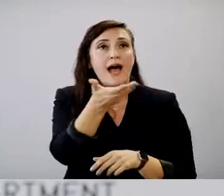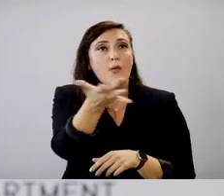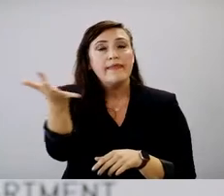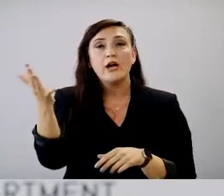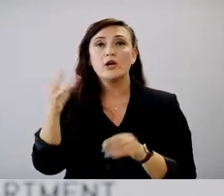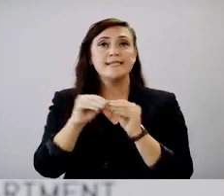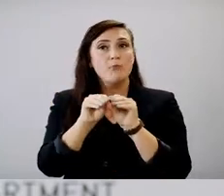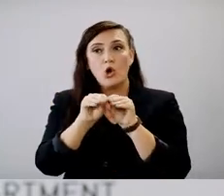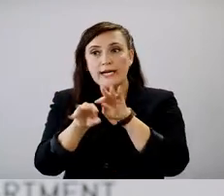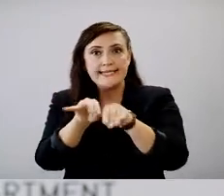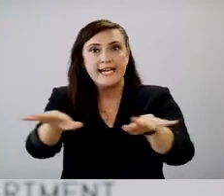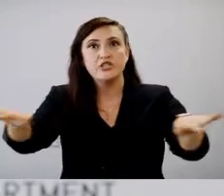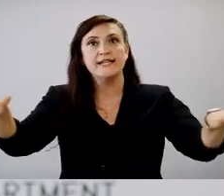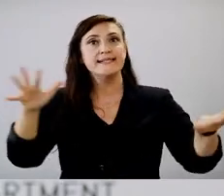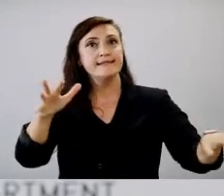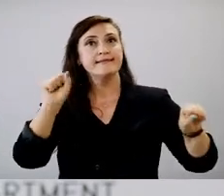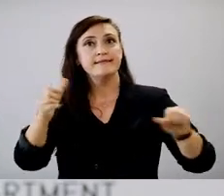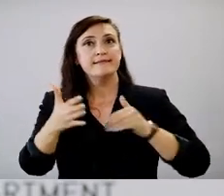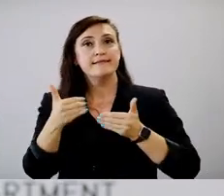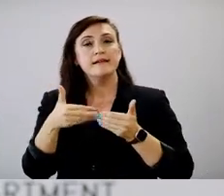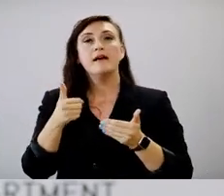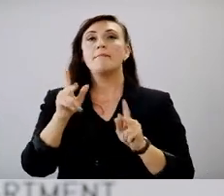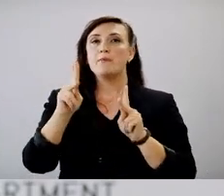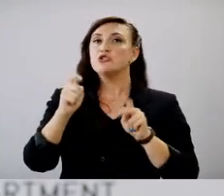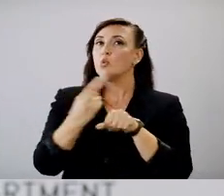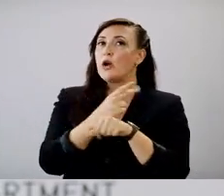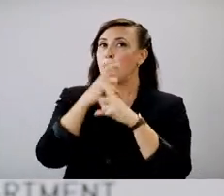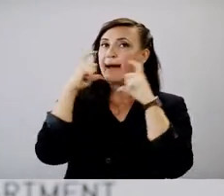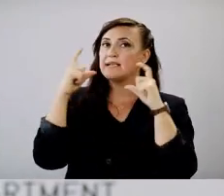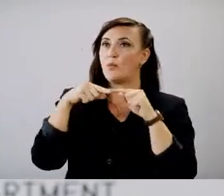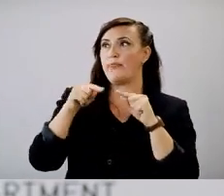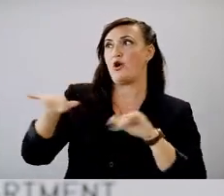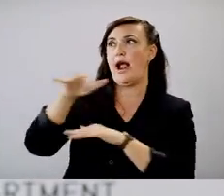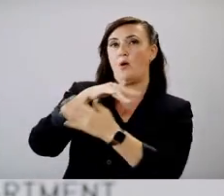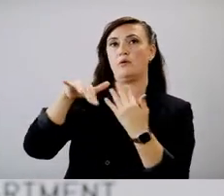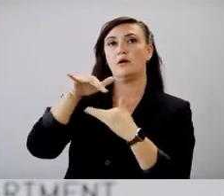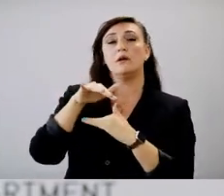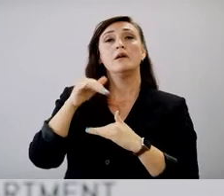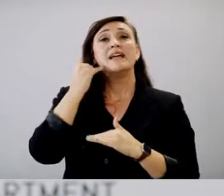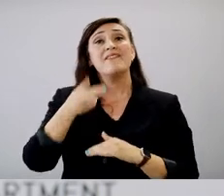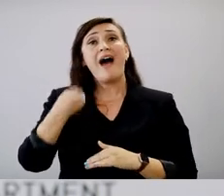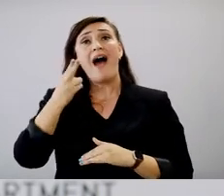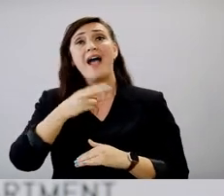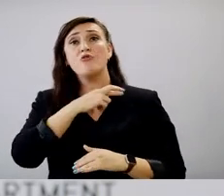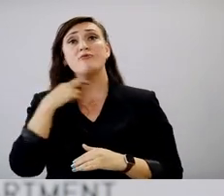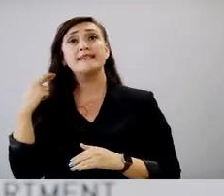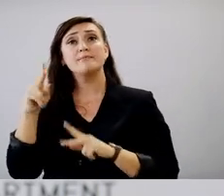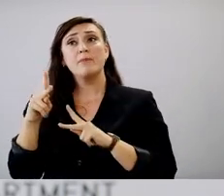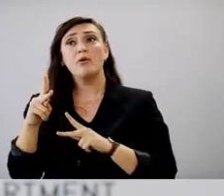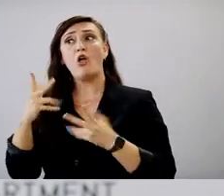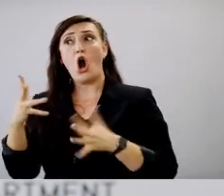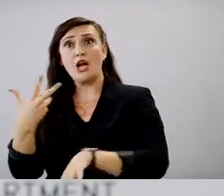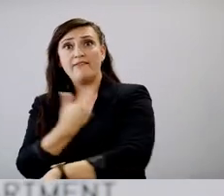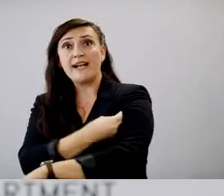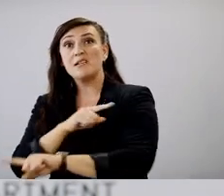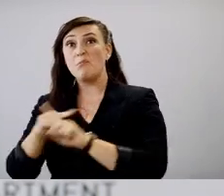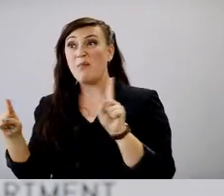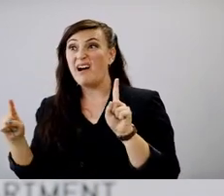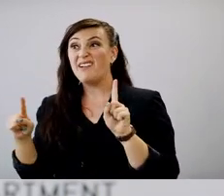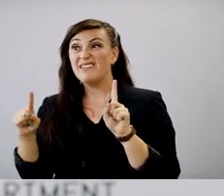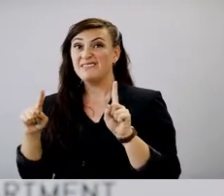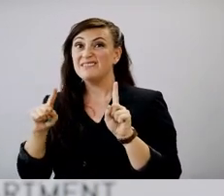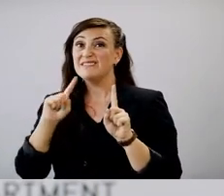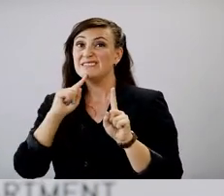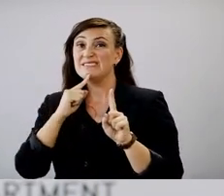more contagious. People should wear a mask when they are out high risk individuals who may be vaccinated, but may have a high risk for a